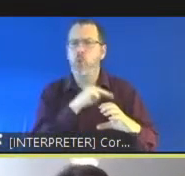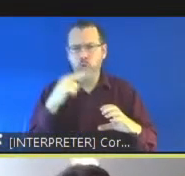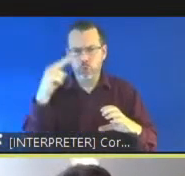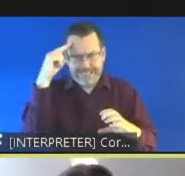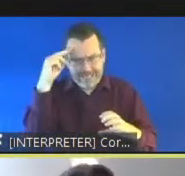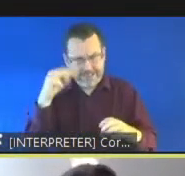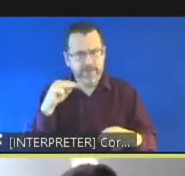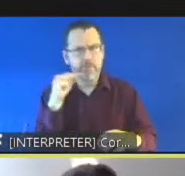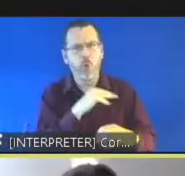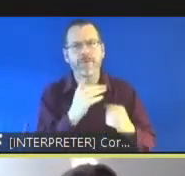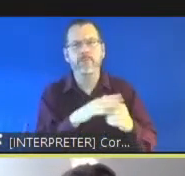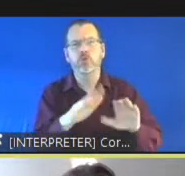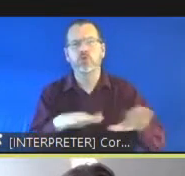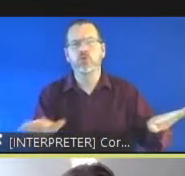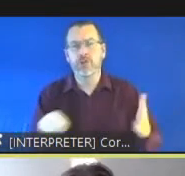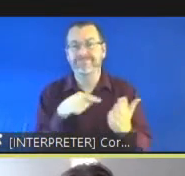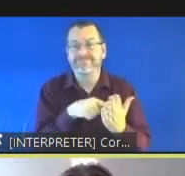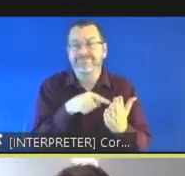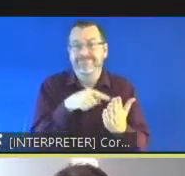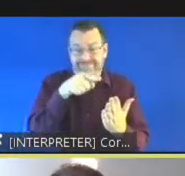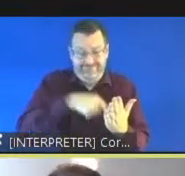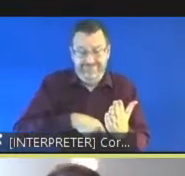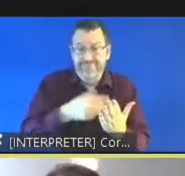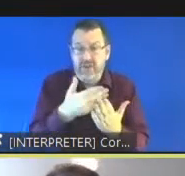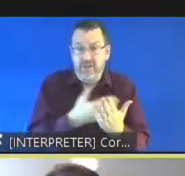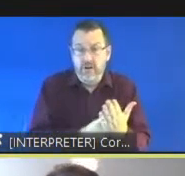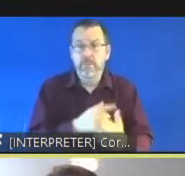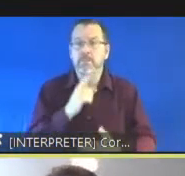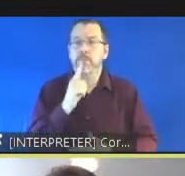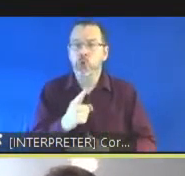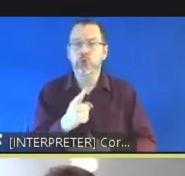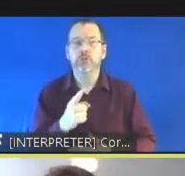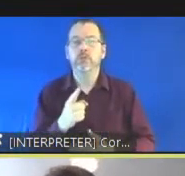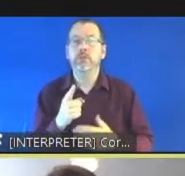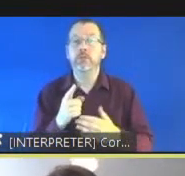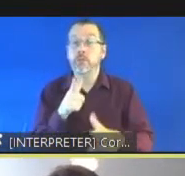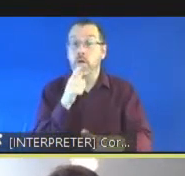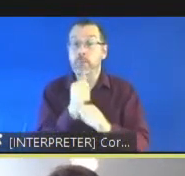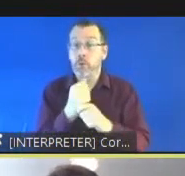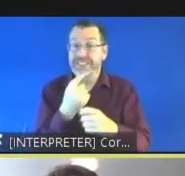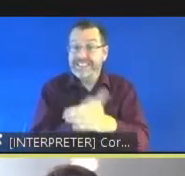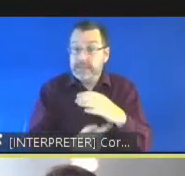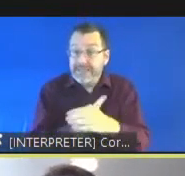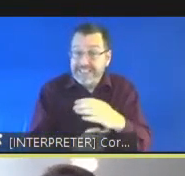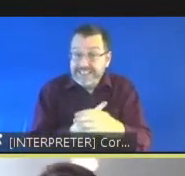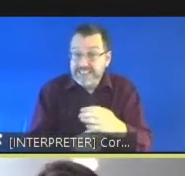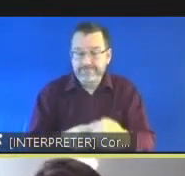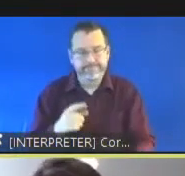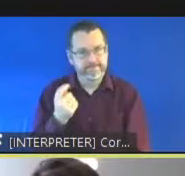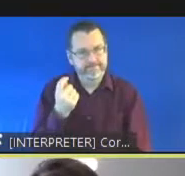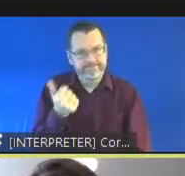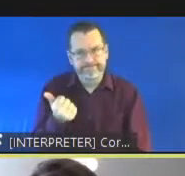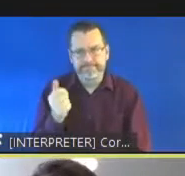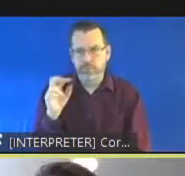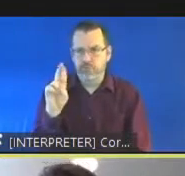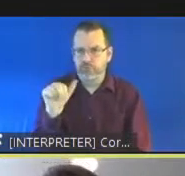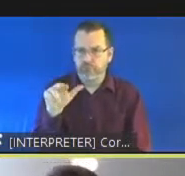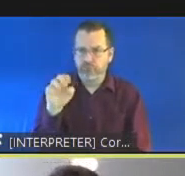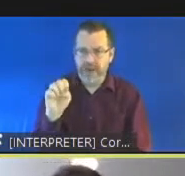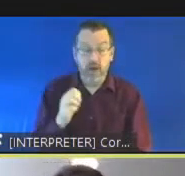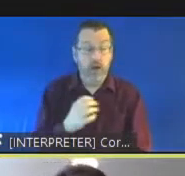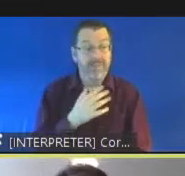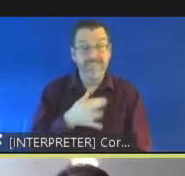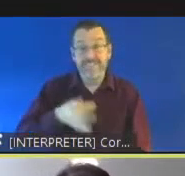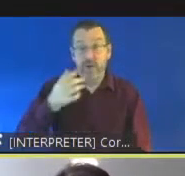to children and for children uh references to disability are very rare um and the only explicit reference i could